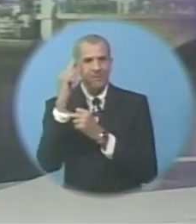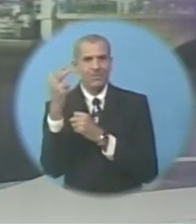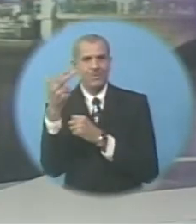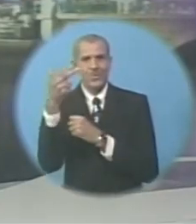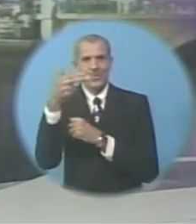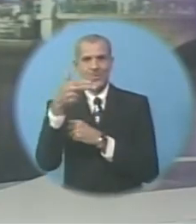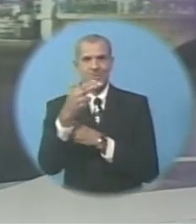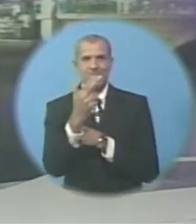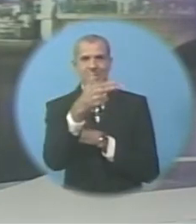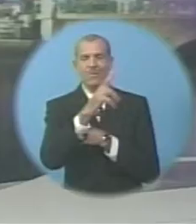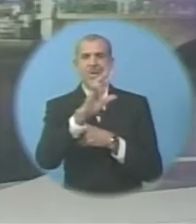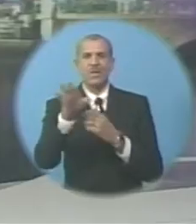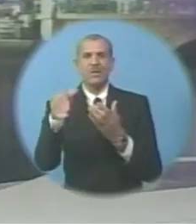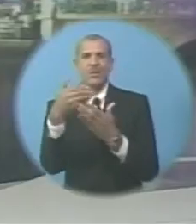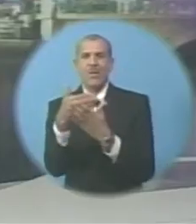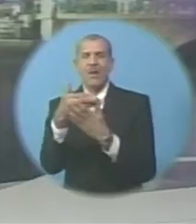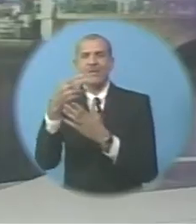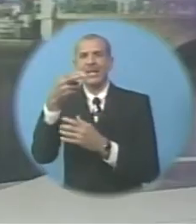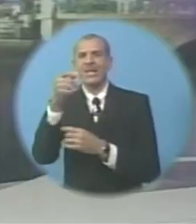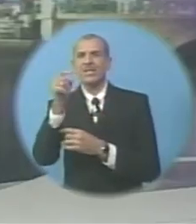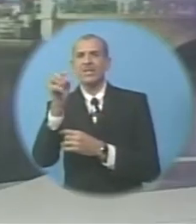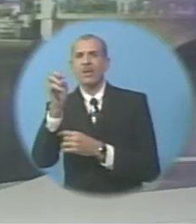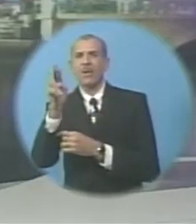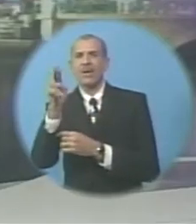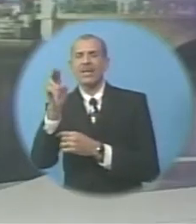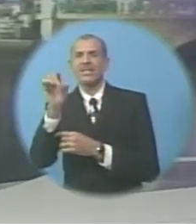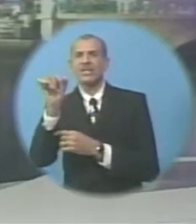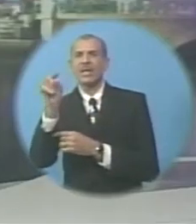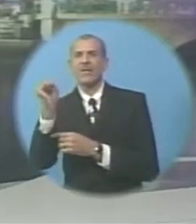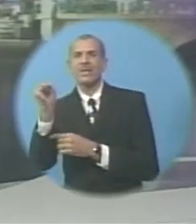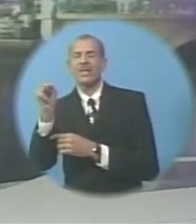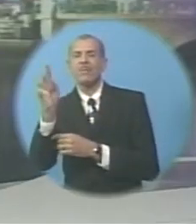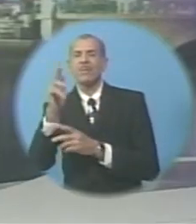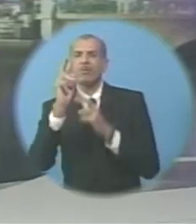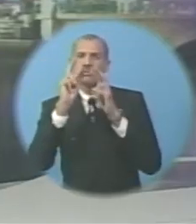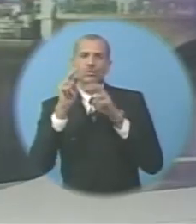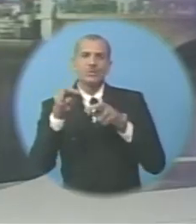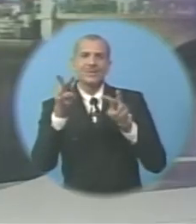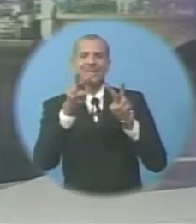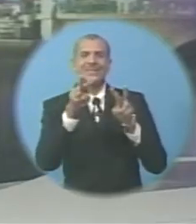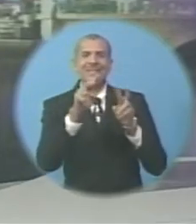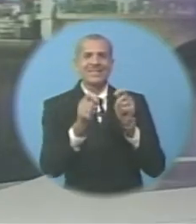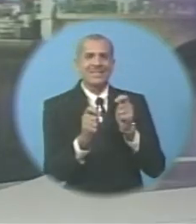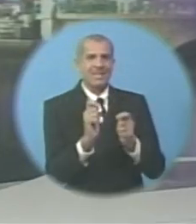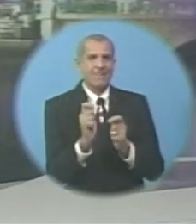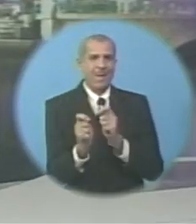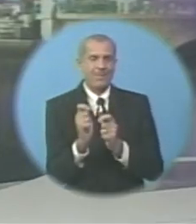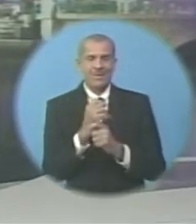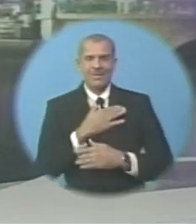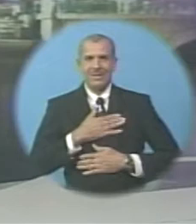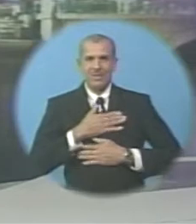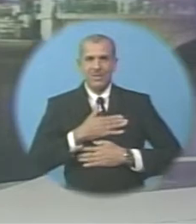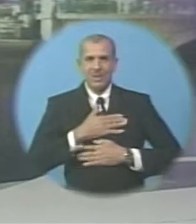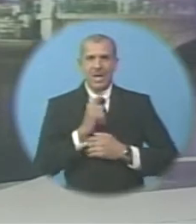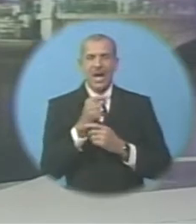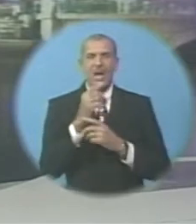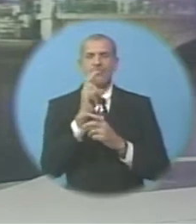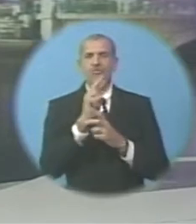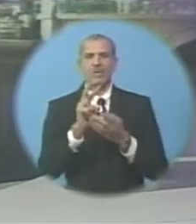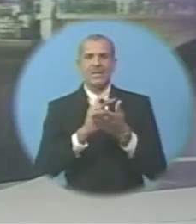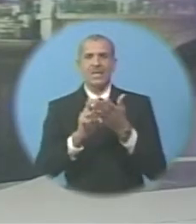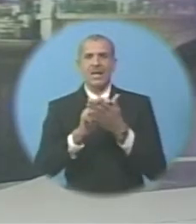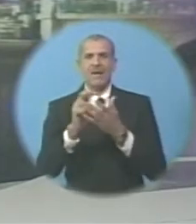Now, when the parade reaches the historic Garrison and its savannah, spectators will be treated to steel pan music and readings of famous speeches